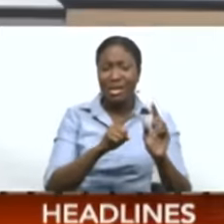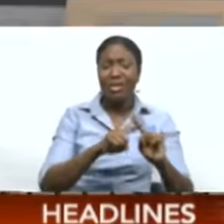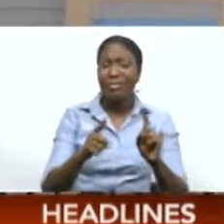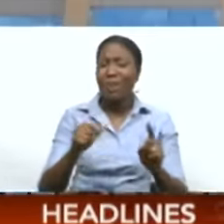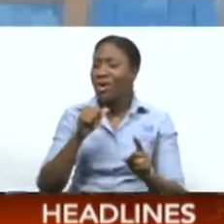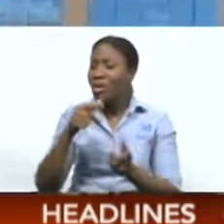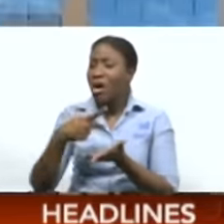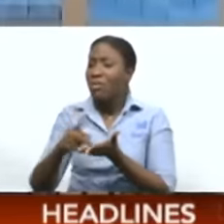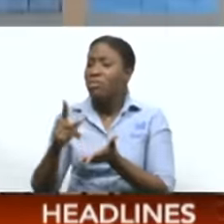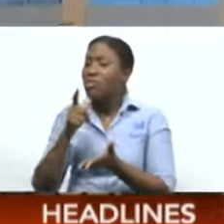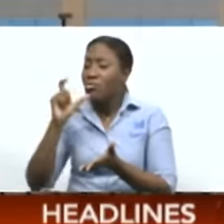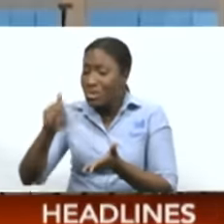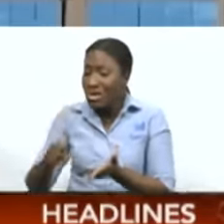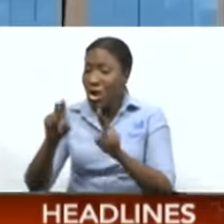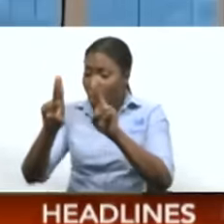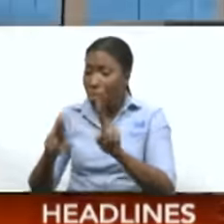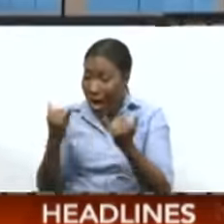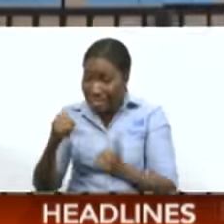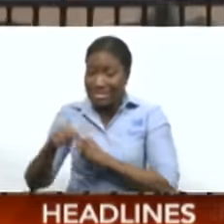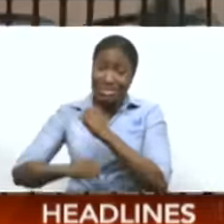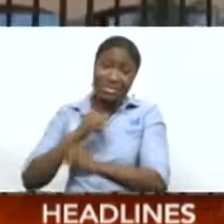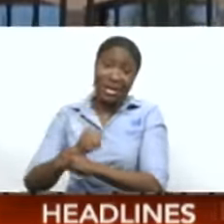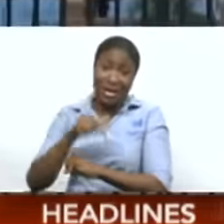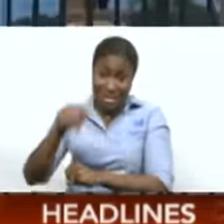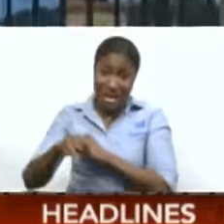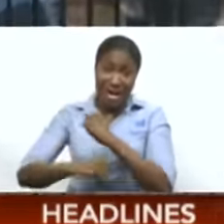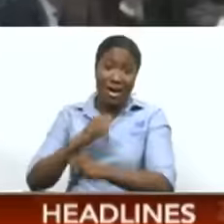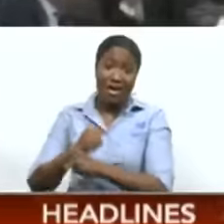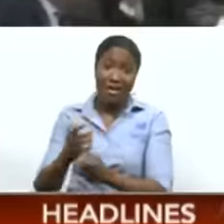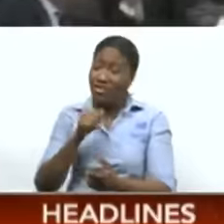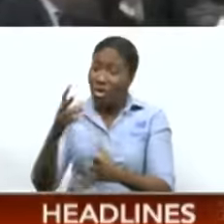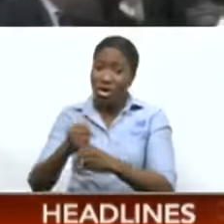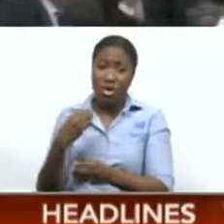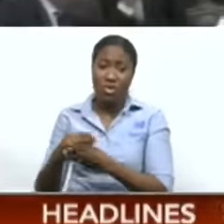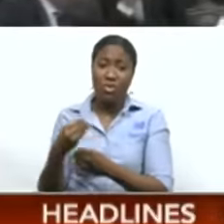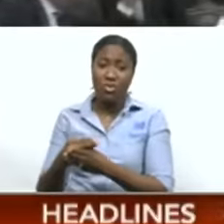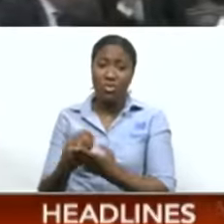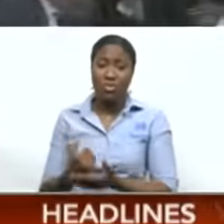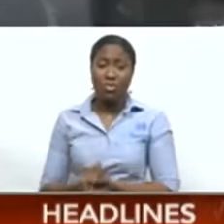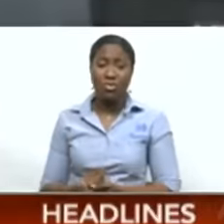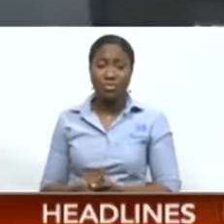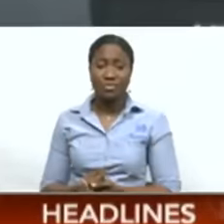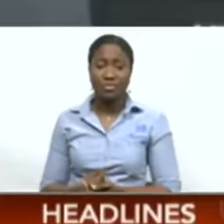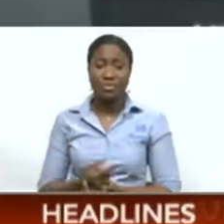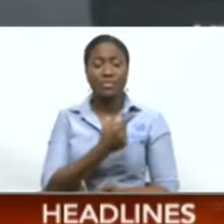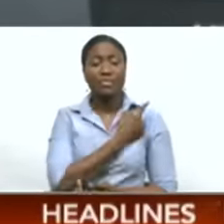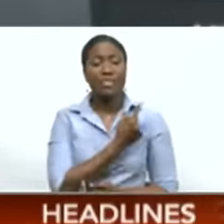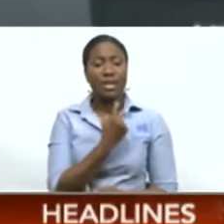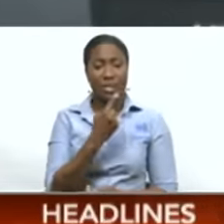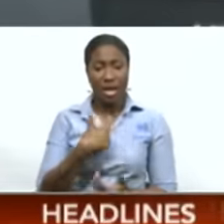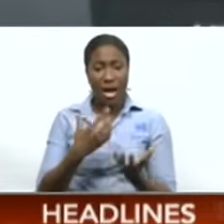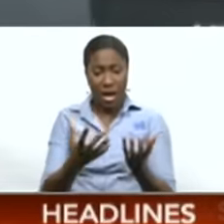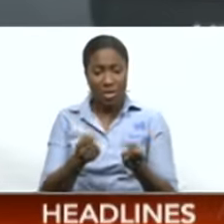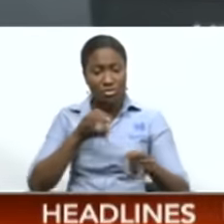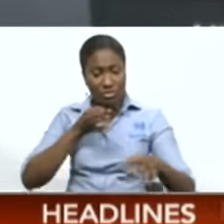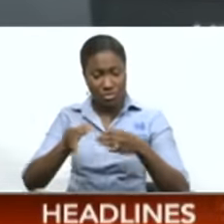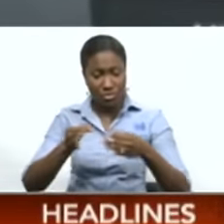dealt with the majority of claims submitted last year. What I wanted to be noted here today is that